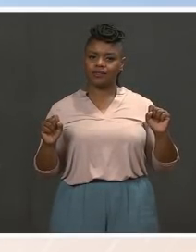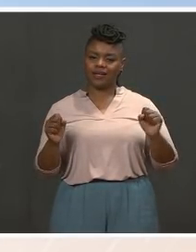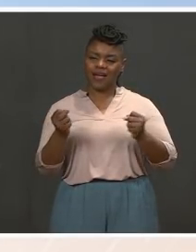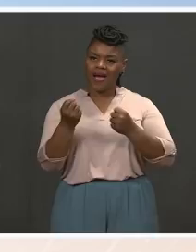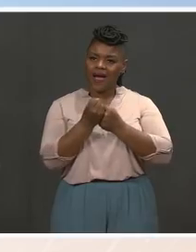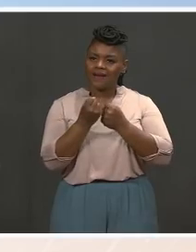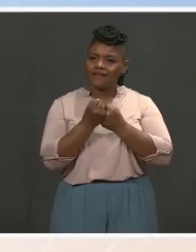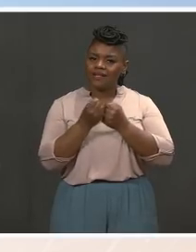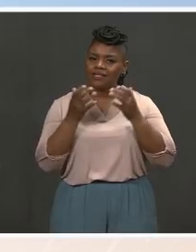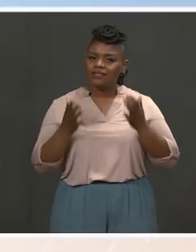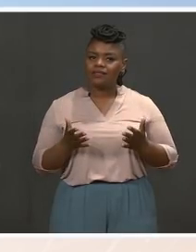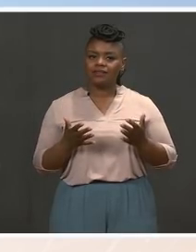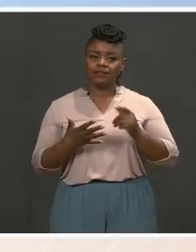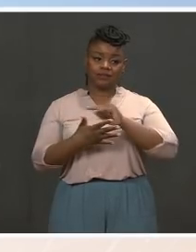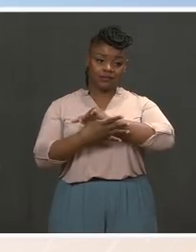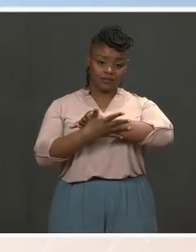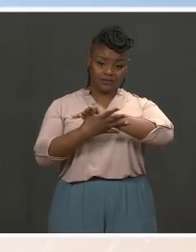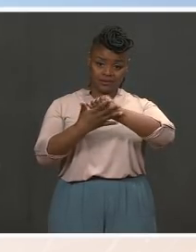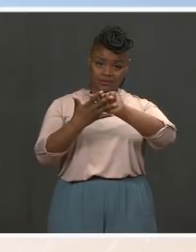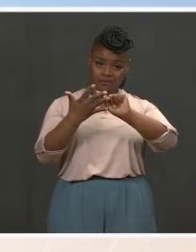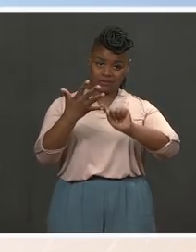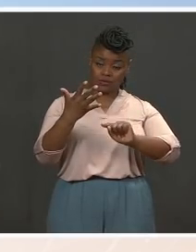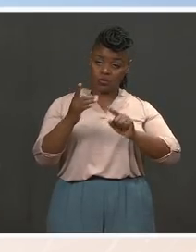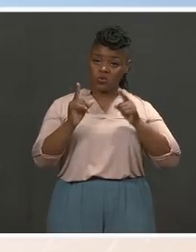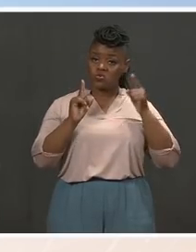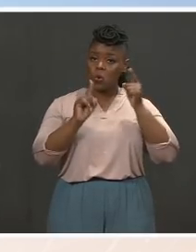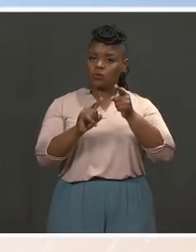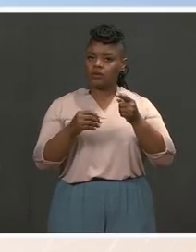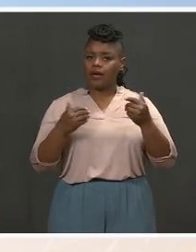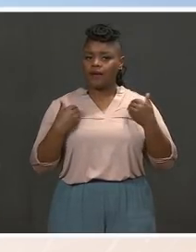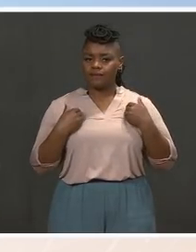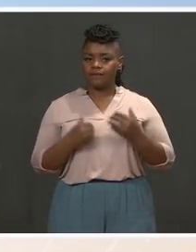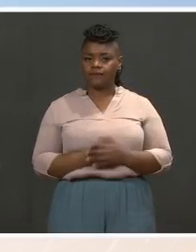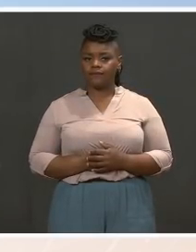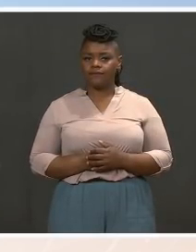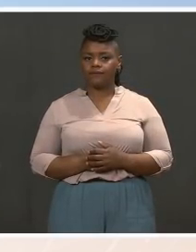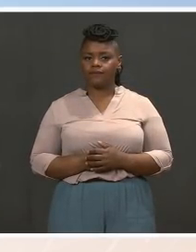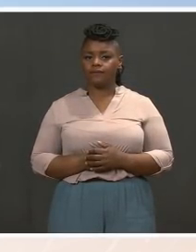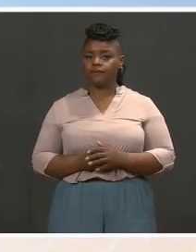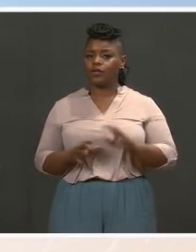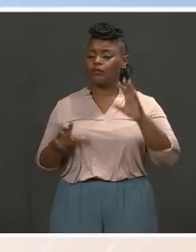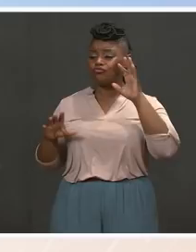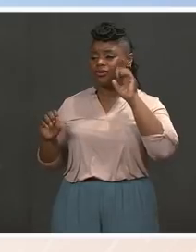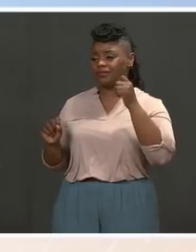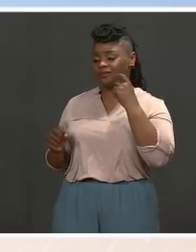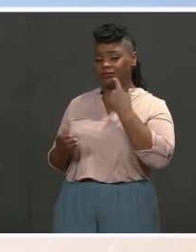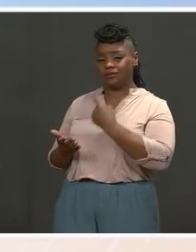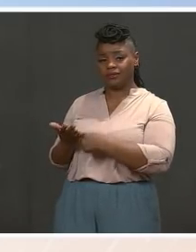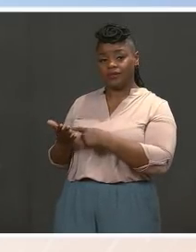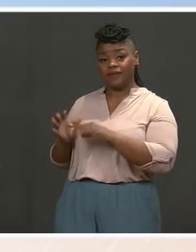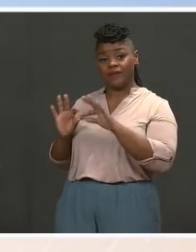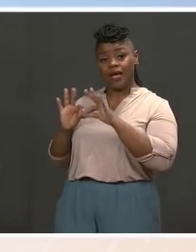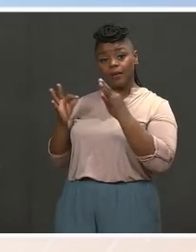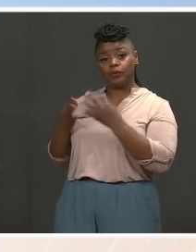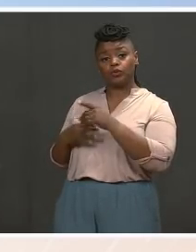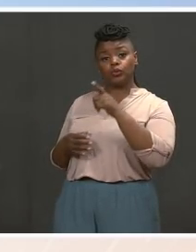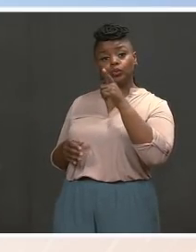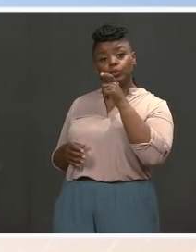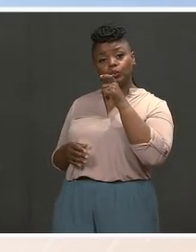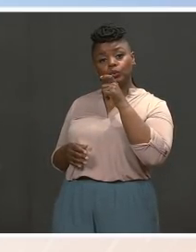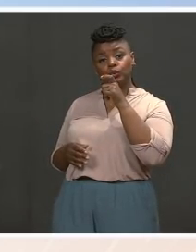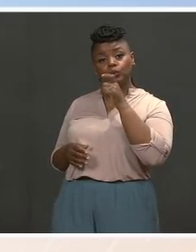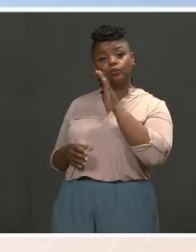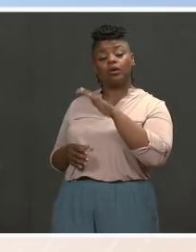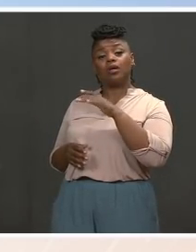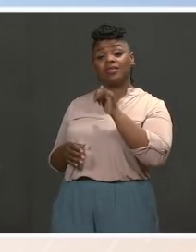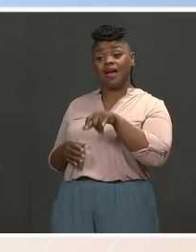push the boulder on that. The Has the President spoken to any of the families of the Colorado shooting, any of the victims' families? MS. I